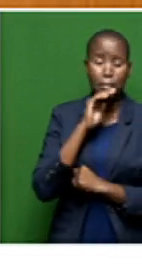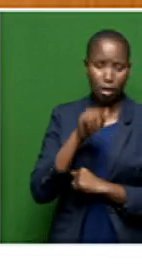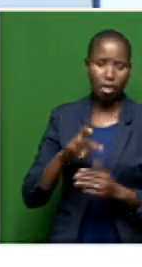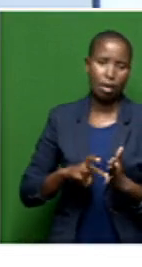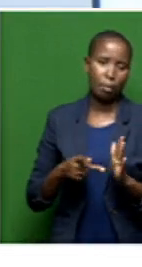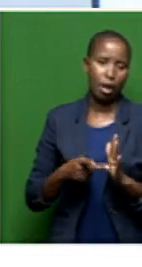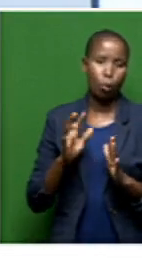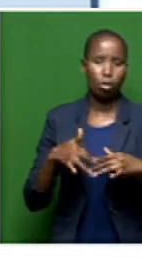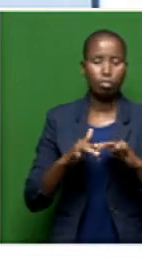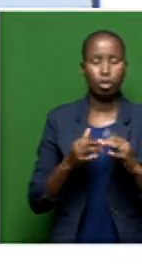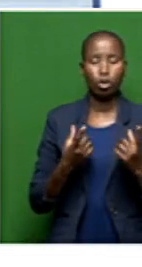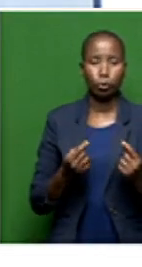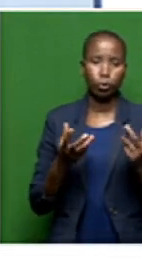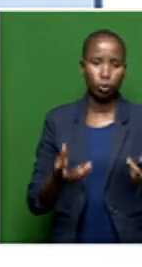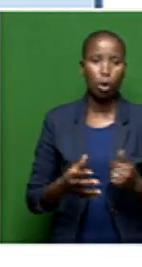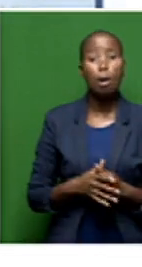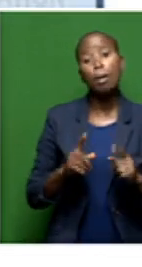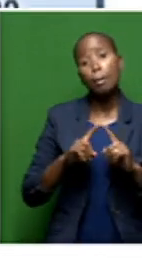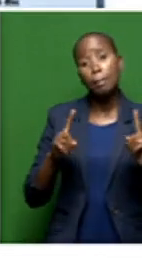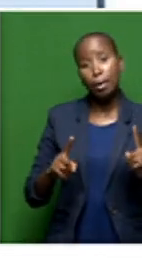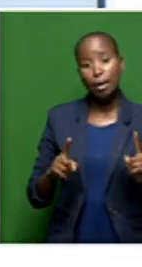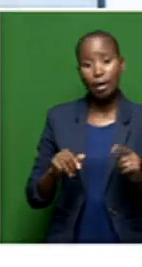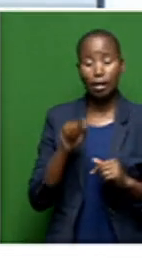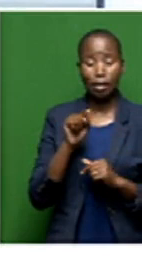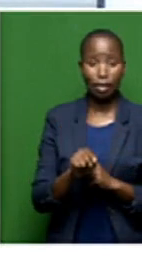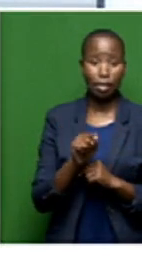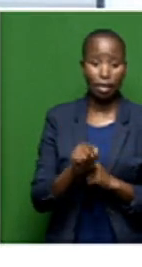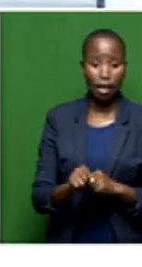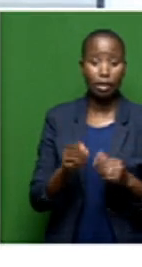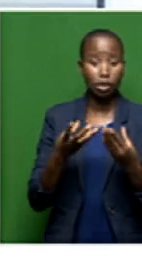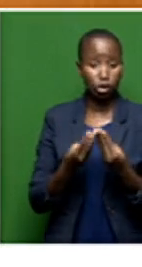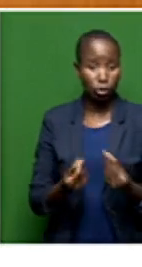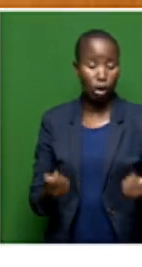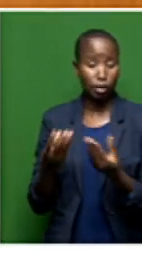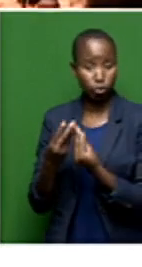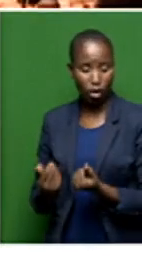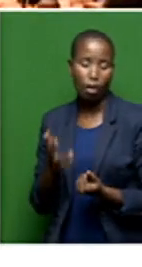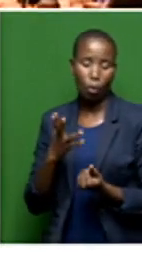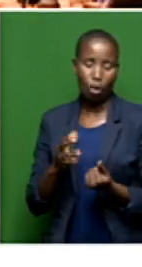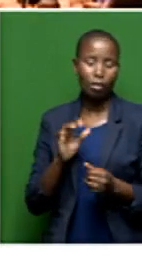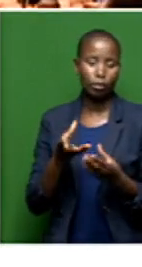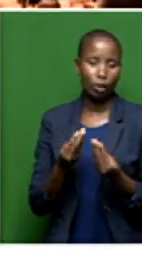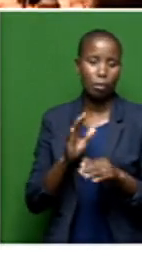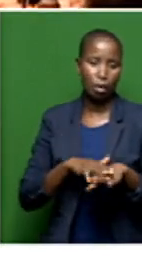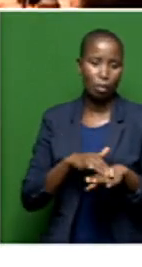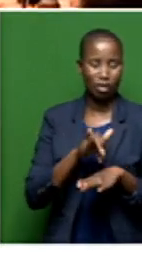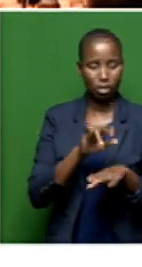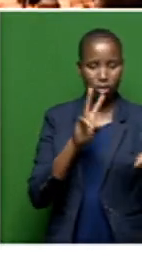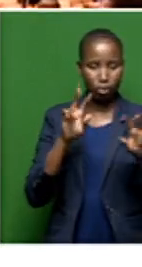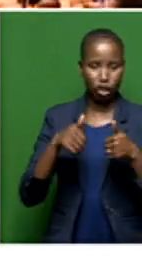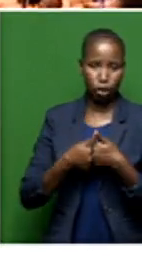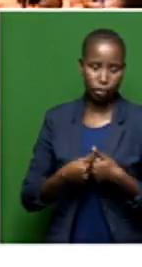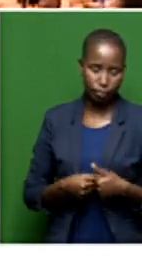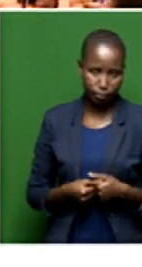district. But the address will cover a number of those service delivery issues. Taboho Paikedi, SBC